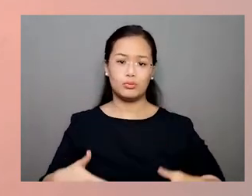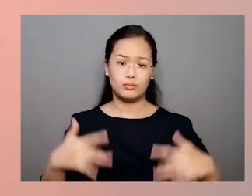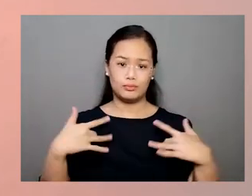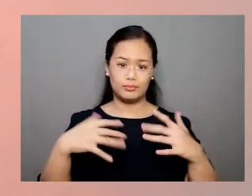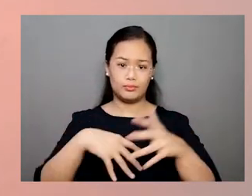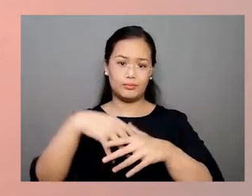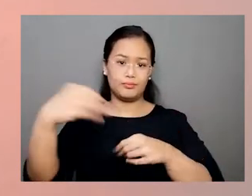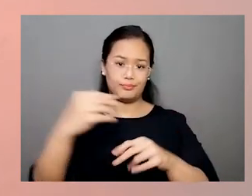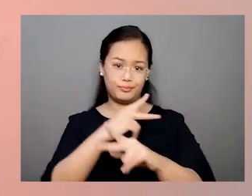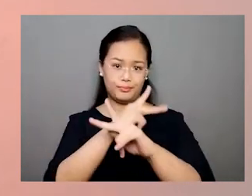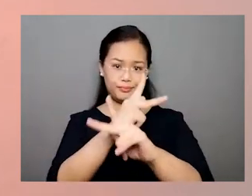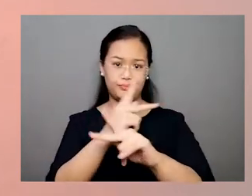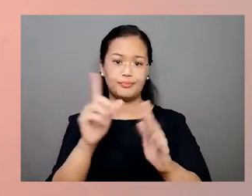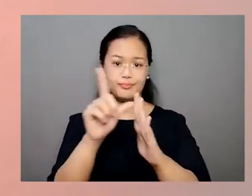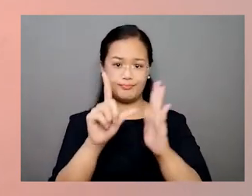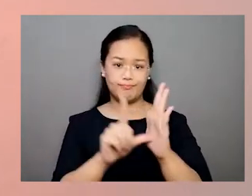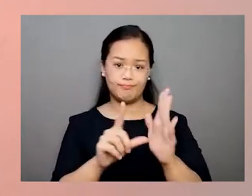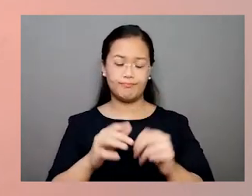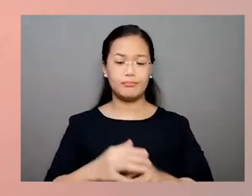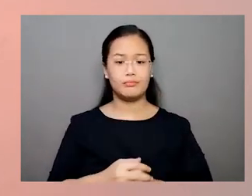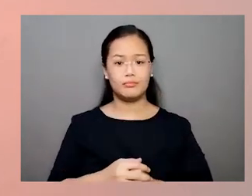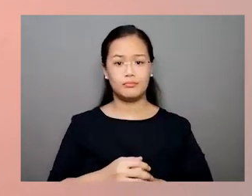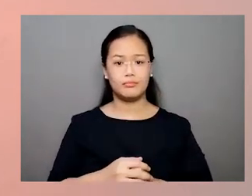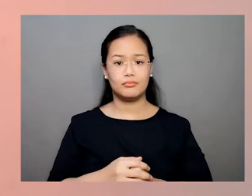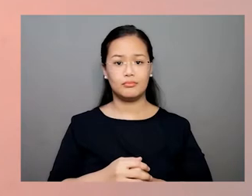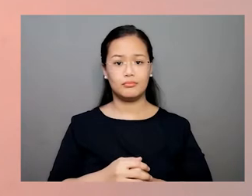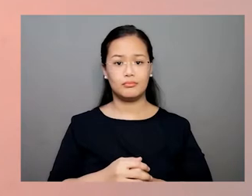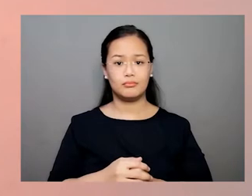live outside the protection of the law.